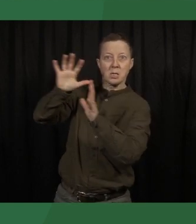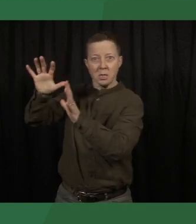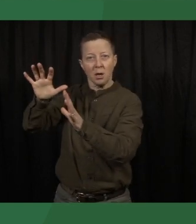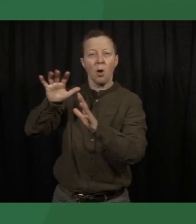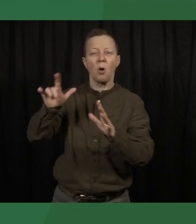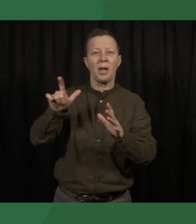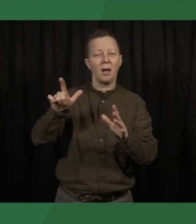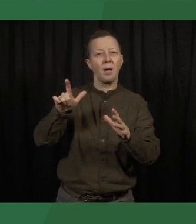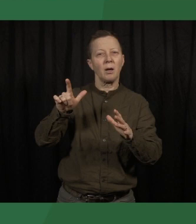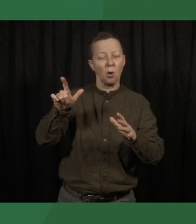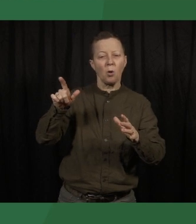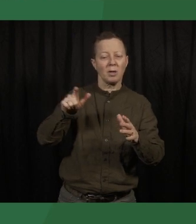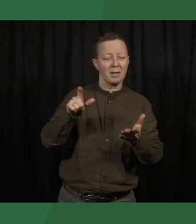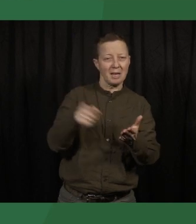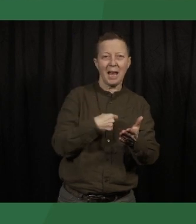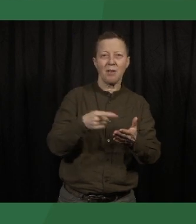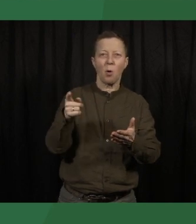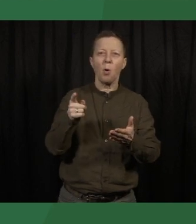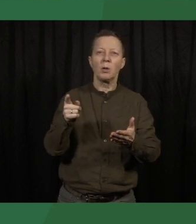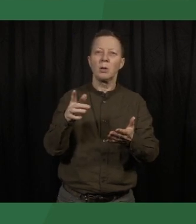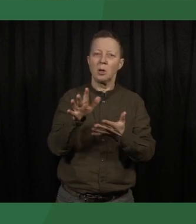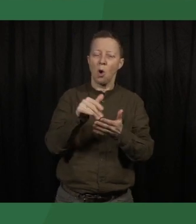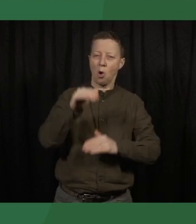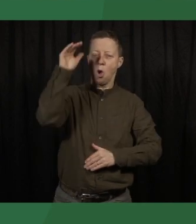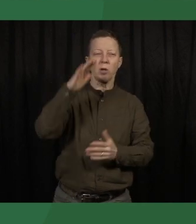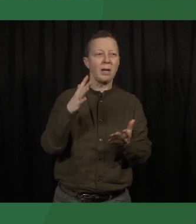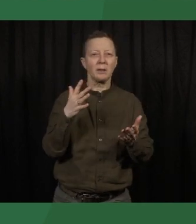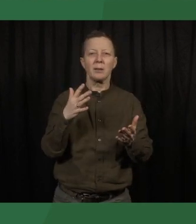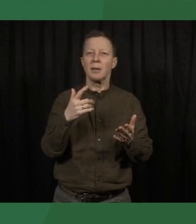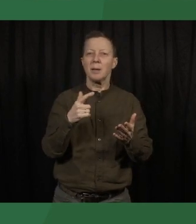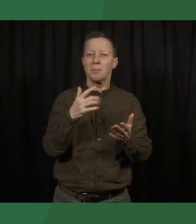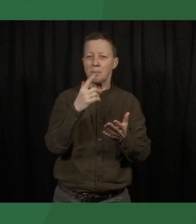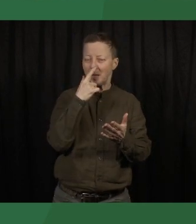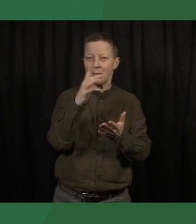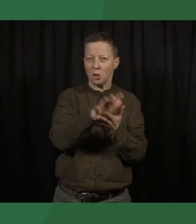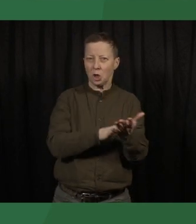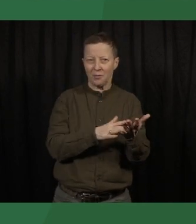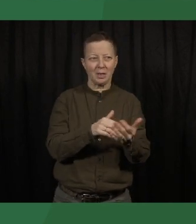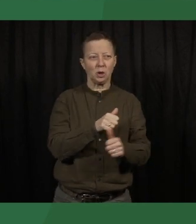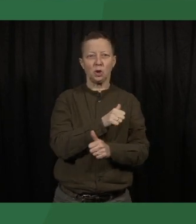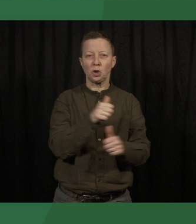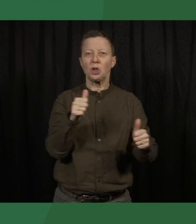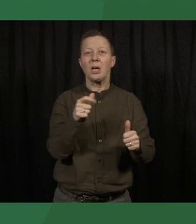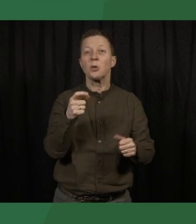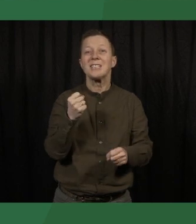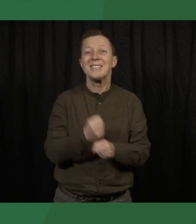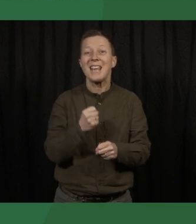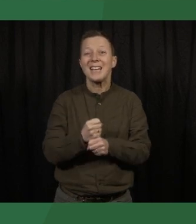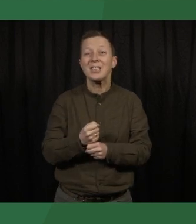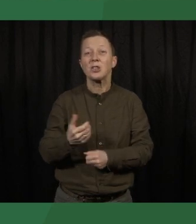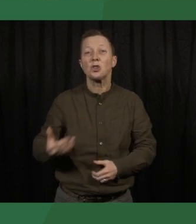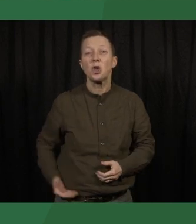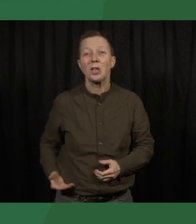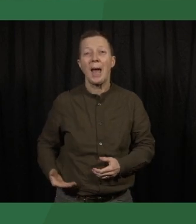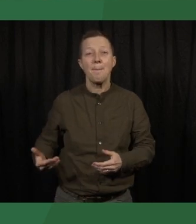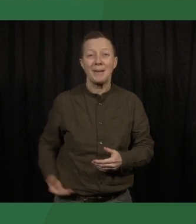quo and increasing the likelihood that the most important pillar of support, the security forces, so the military